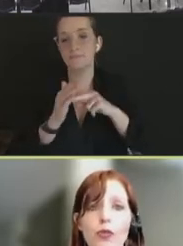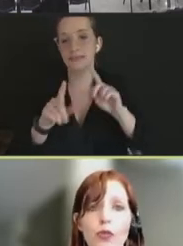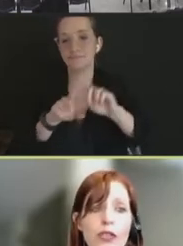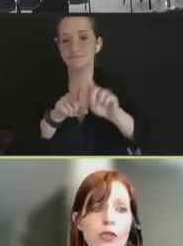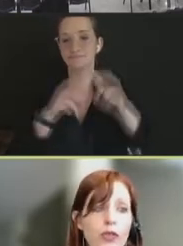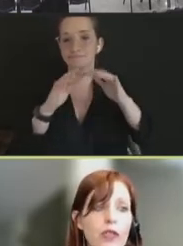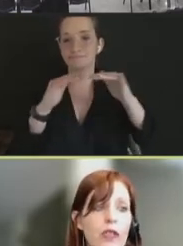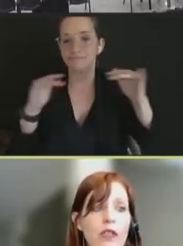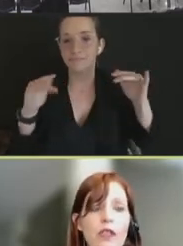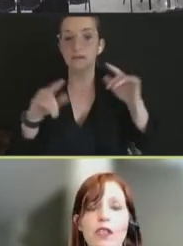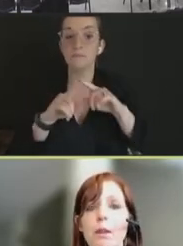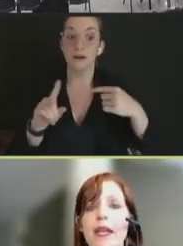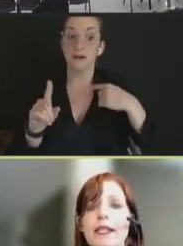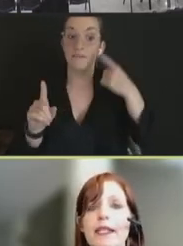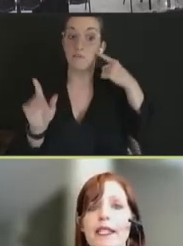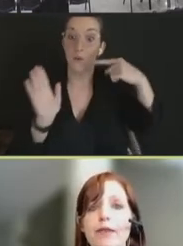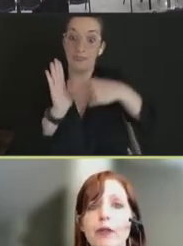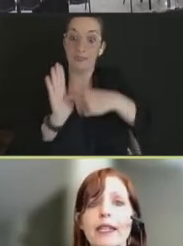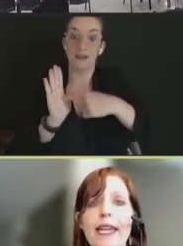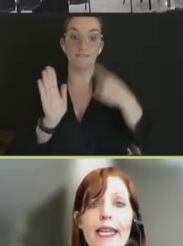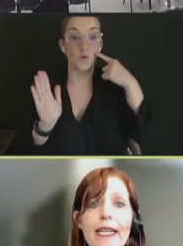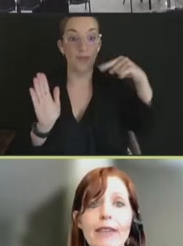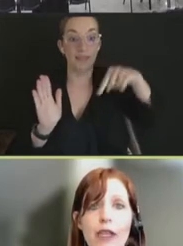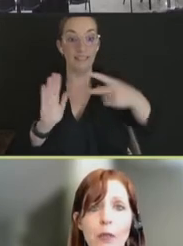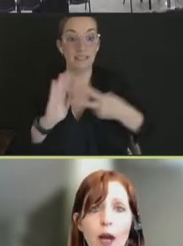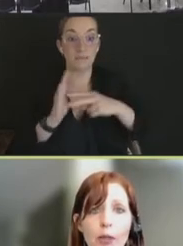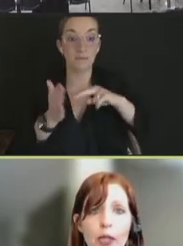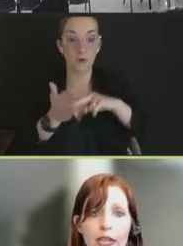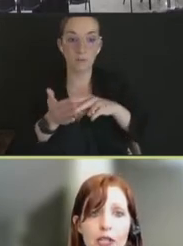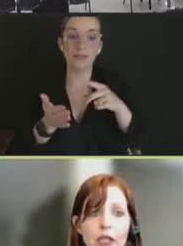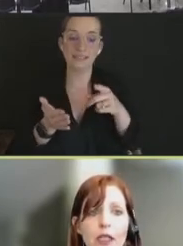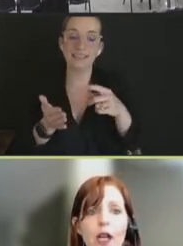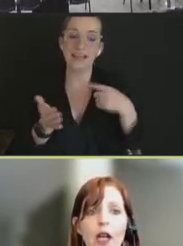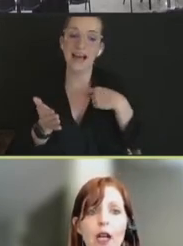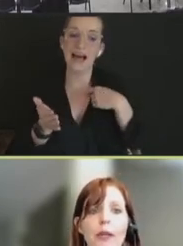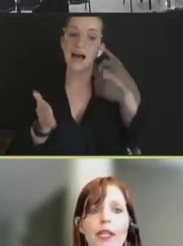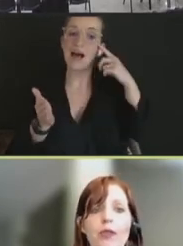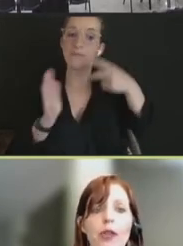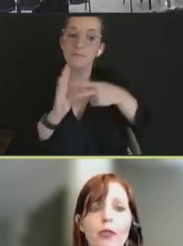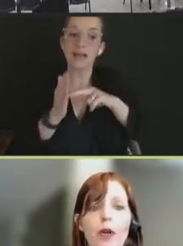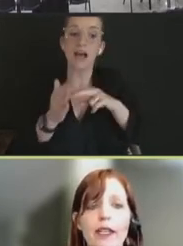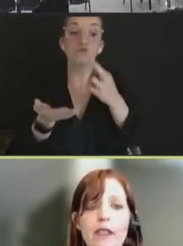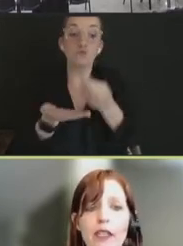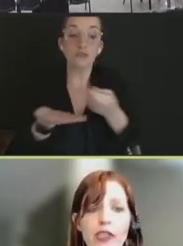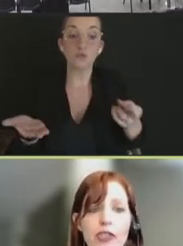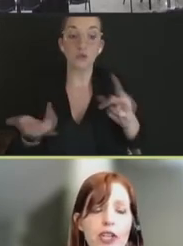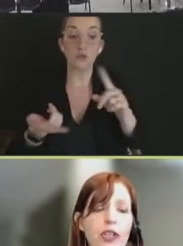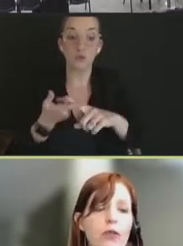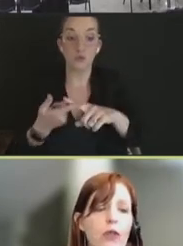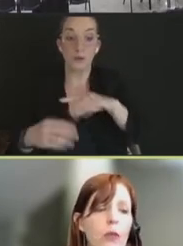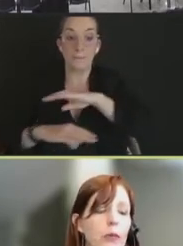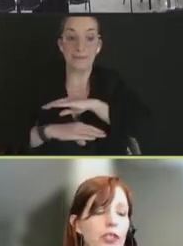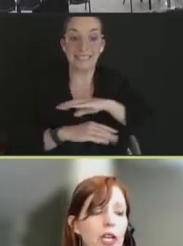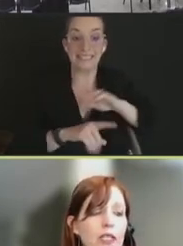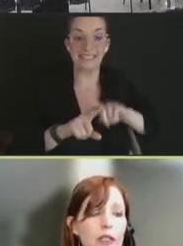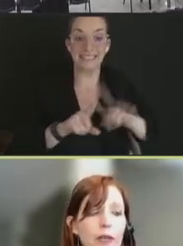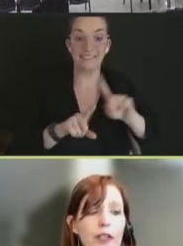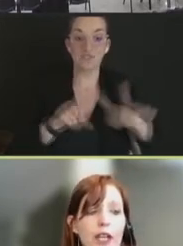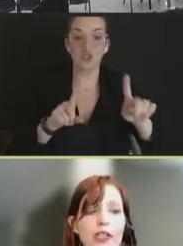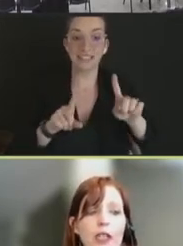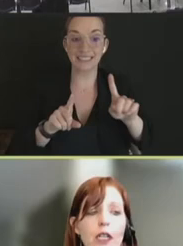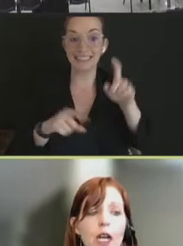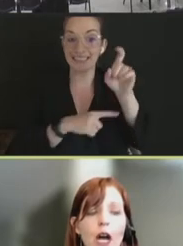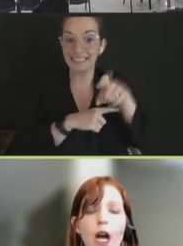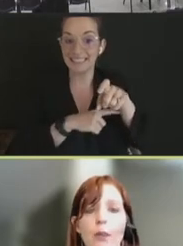use resources to meet differing needs in the population. The picture on the right is an illustration of Robert Wood Johnson